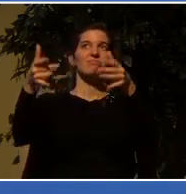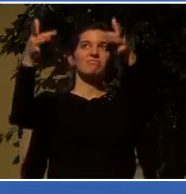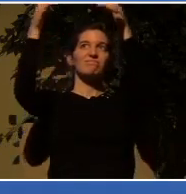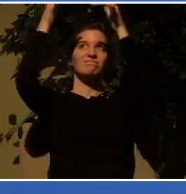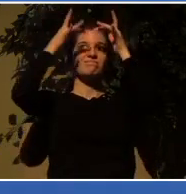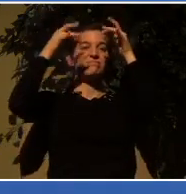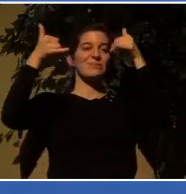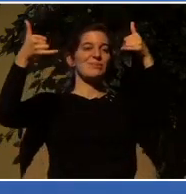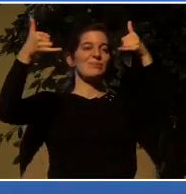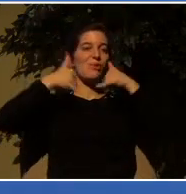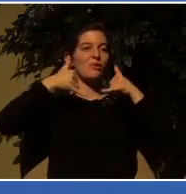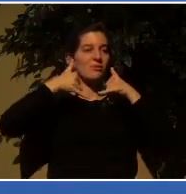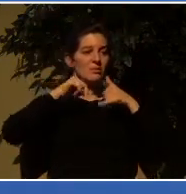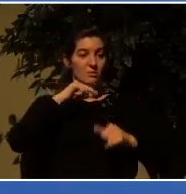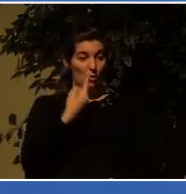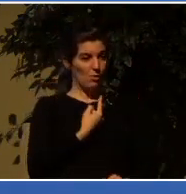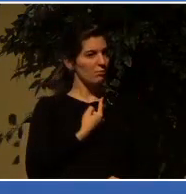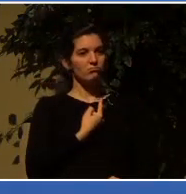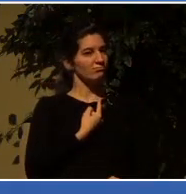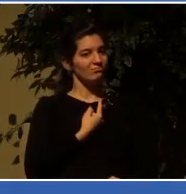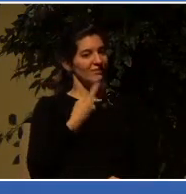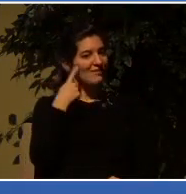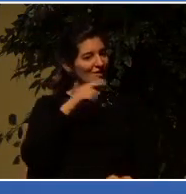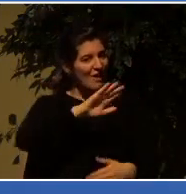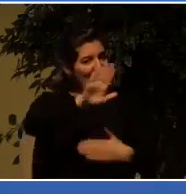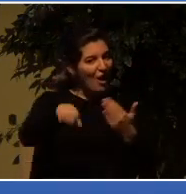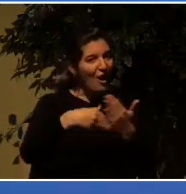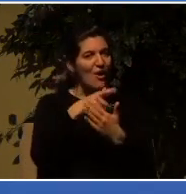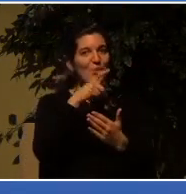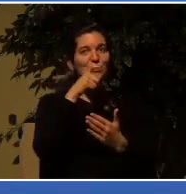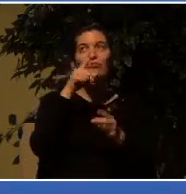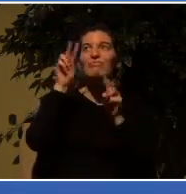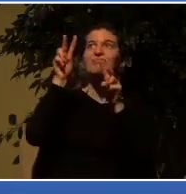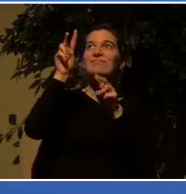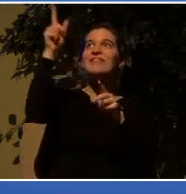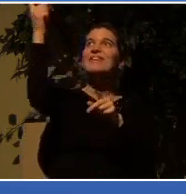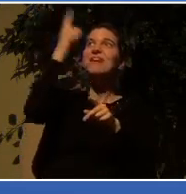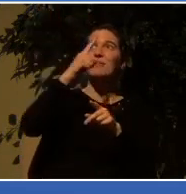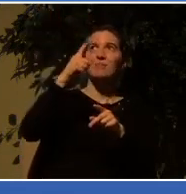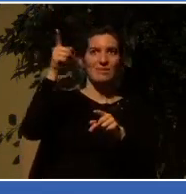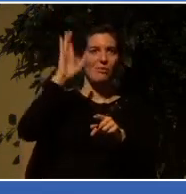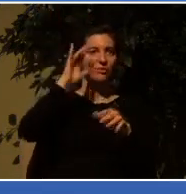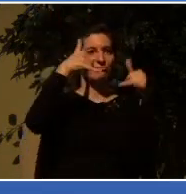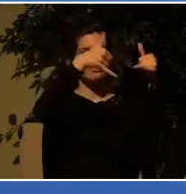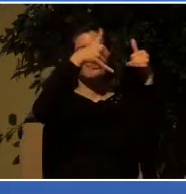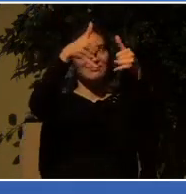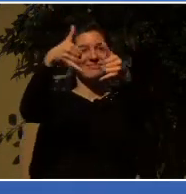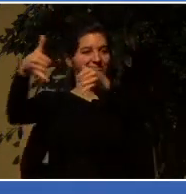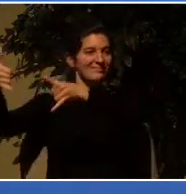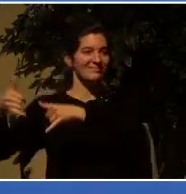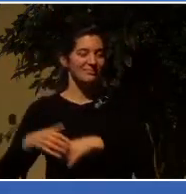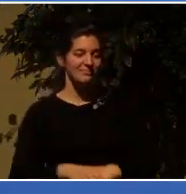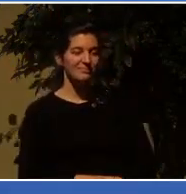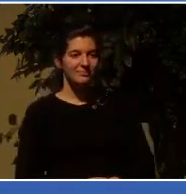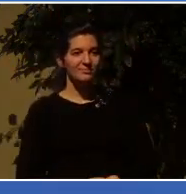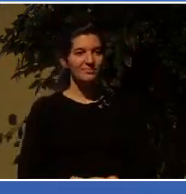appearing may God give us grace to know and to believe